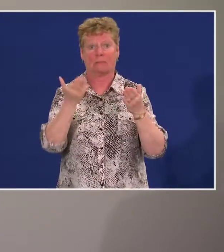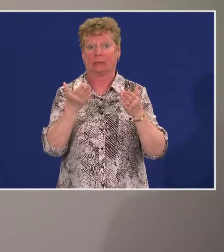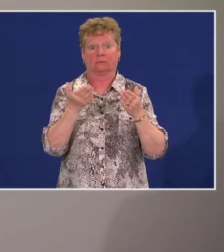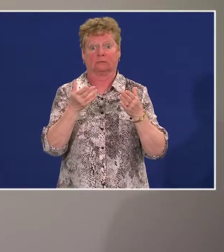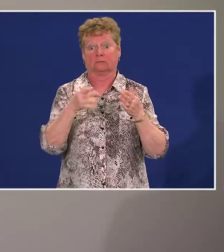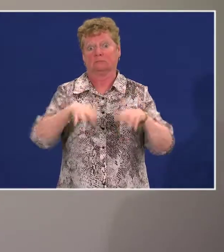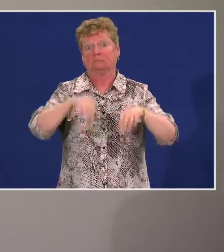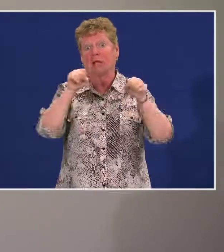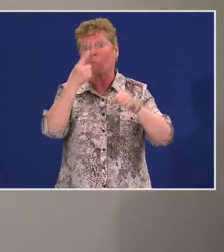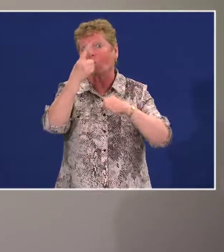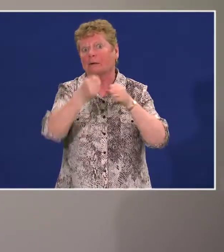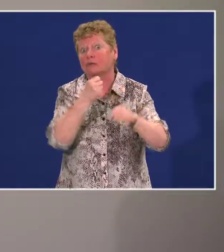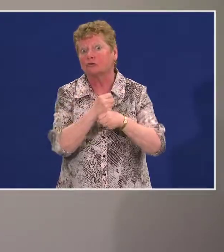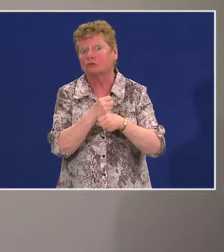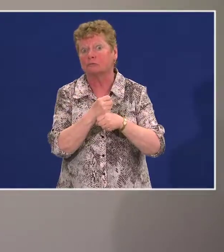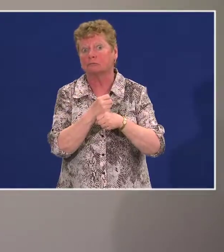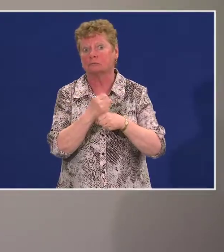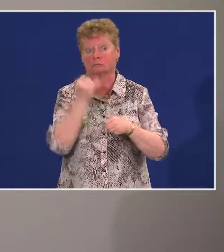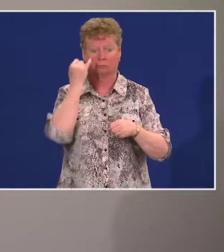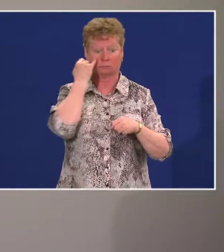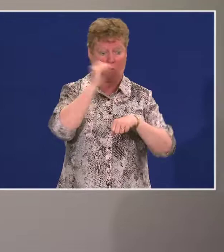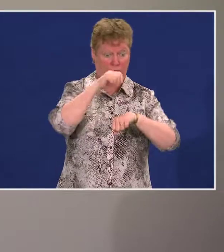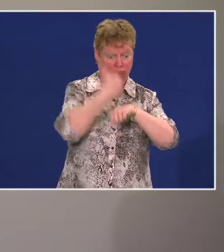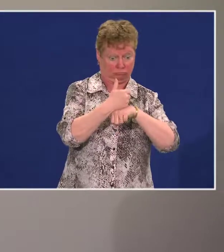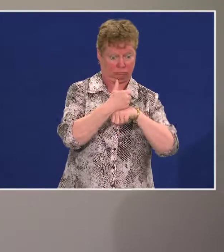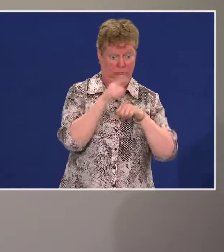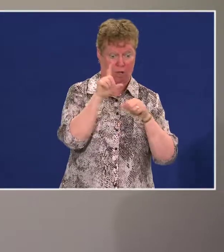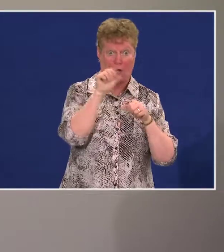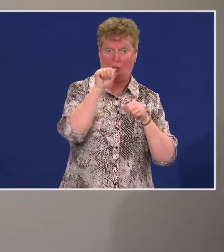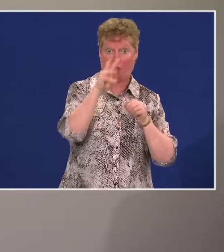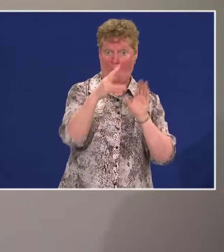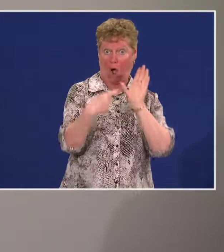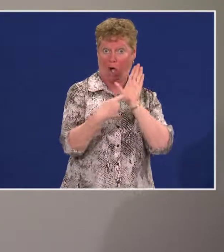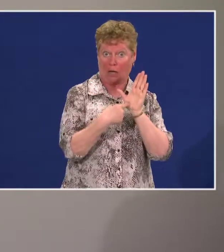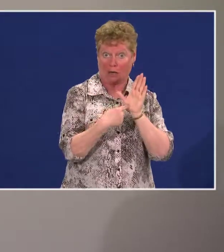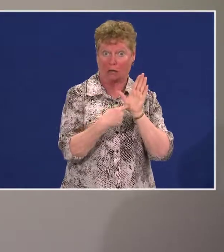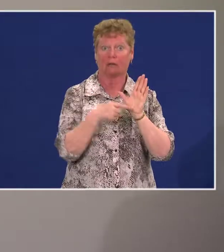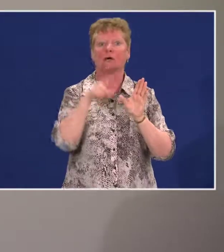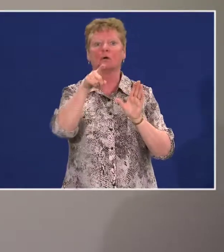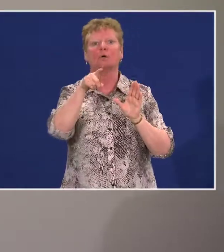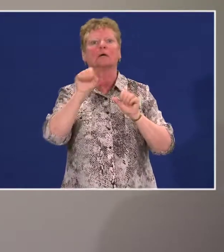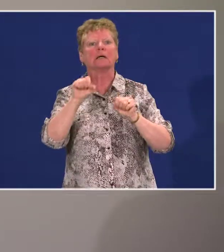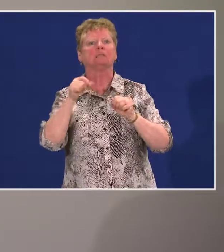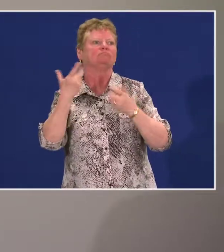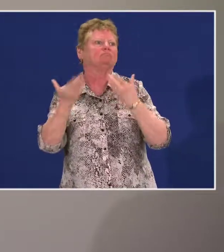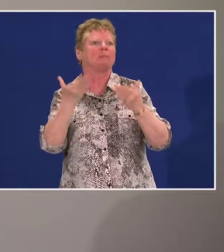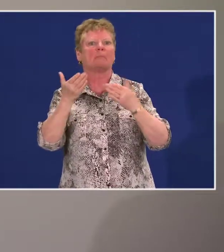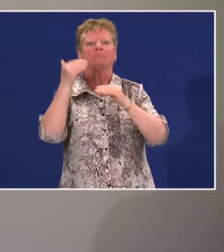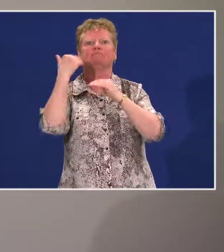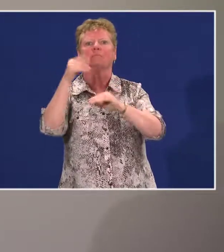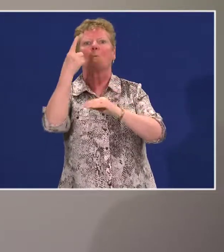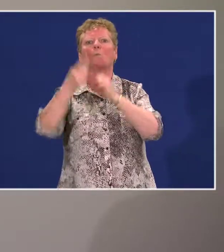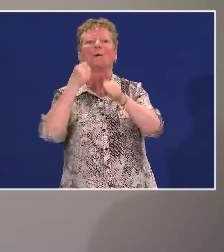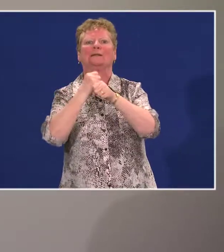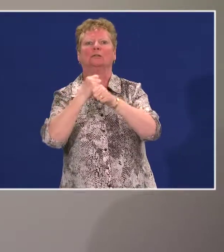gap between when the standard becomes law and when you actually have to comply with it.